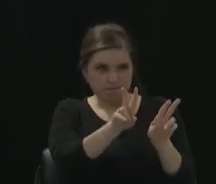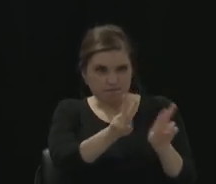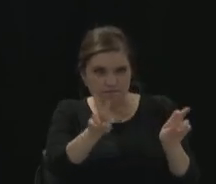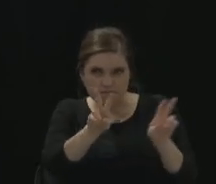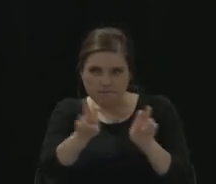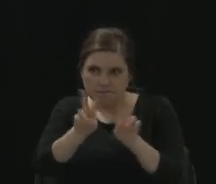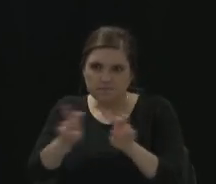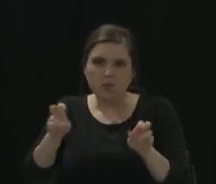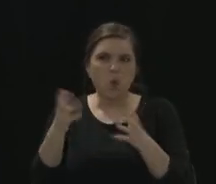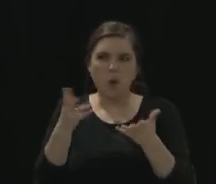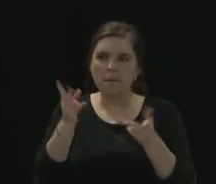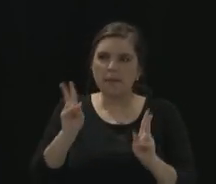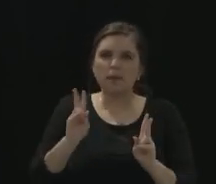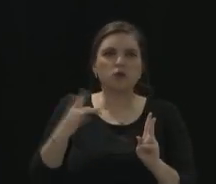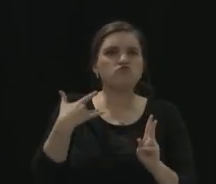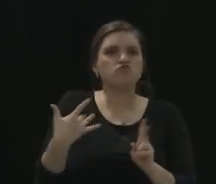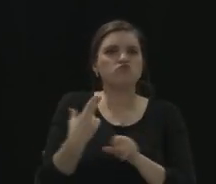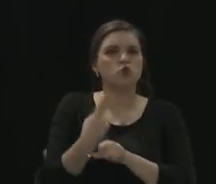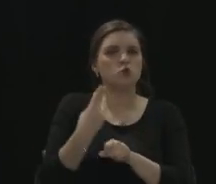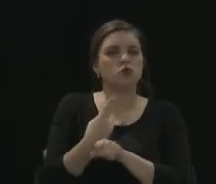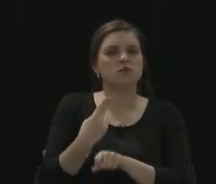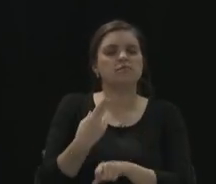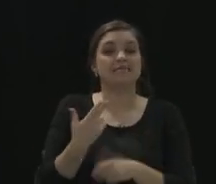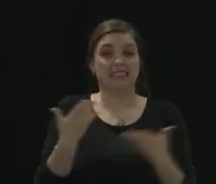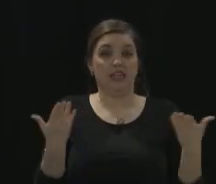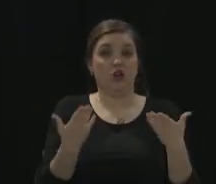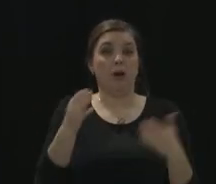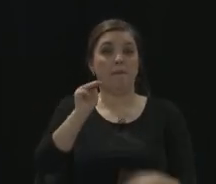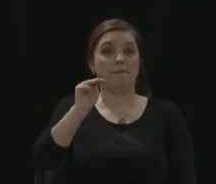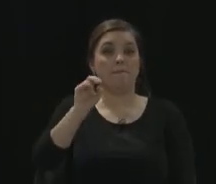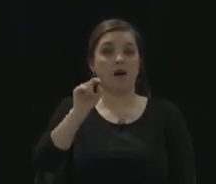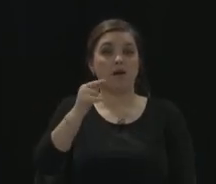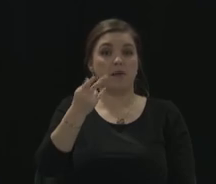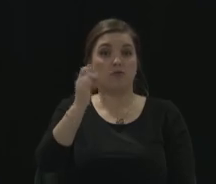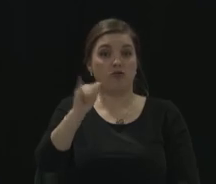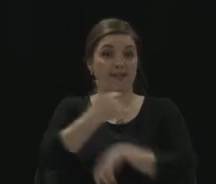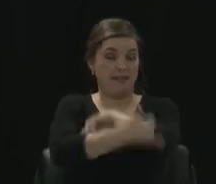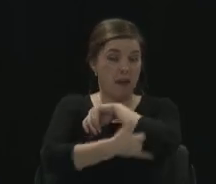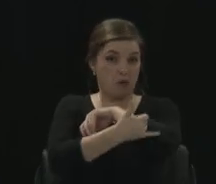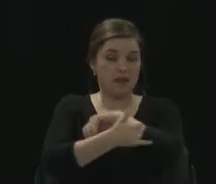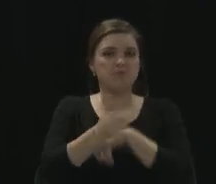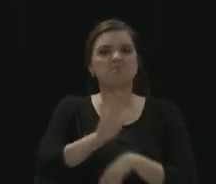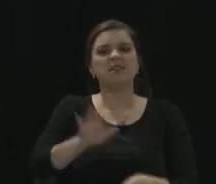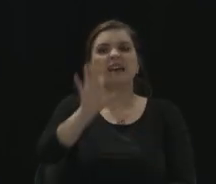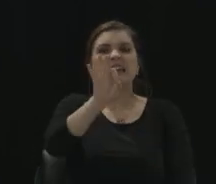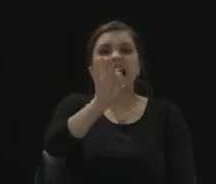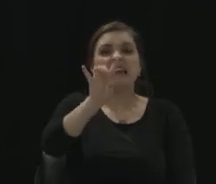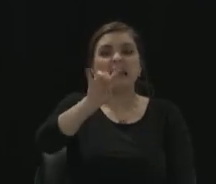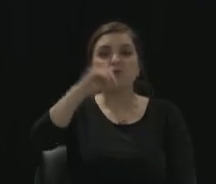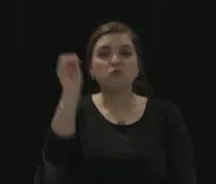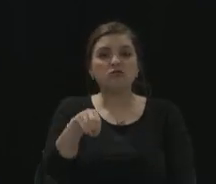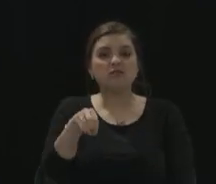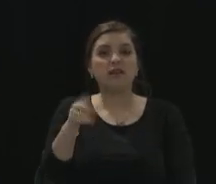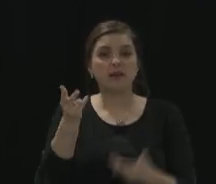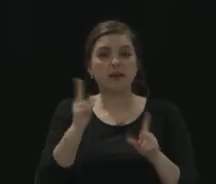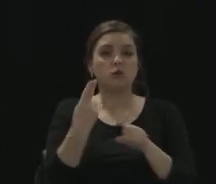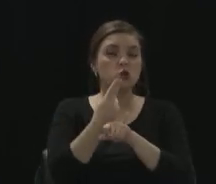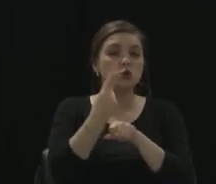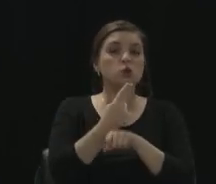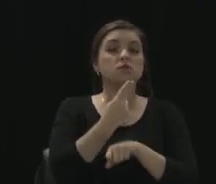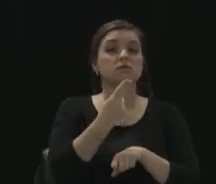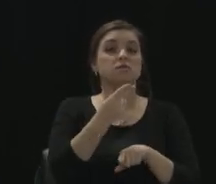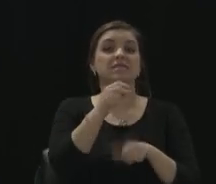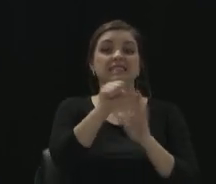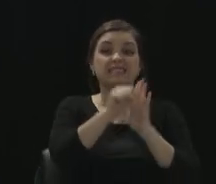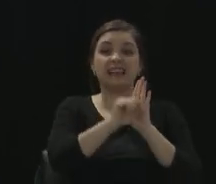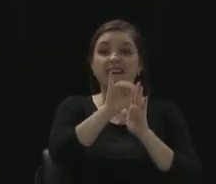used. Here in Montgomery County, about 98% of the voting public use their state ID and driver's license number